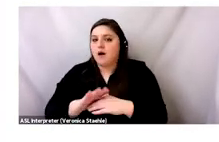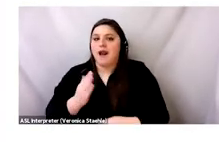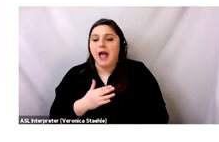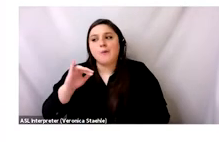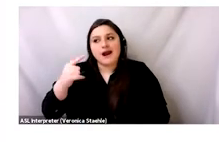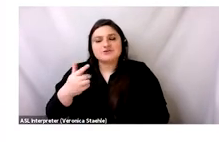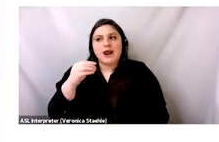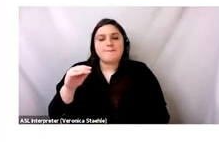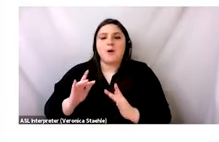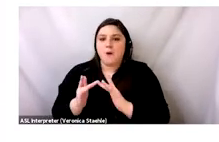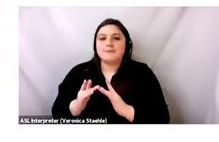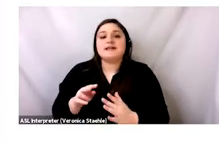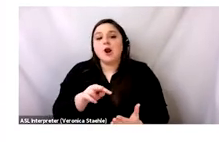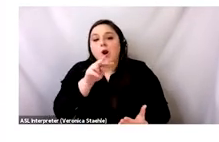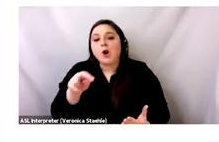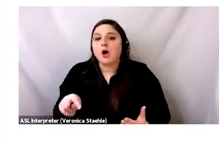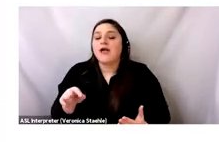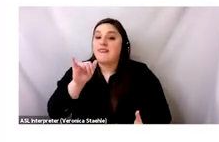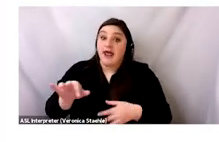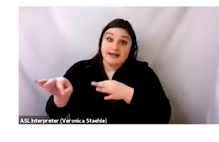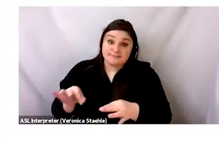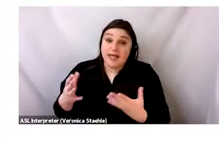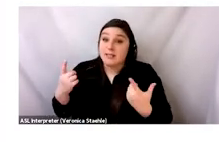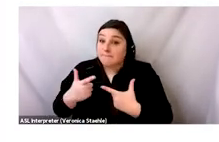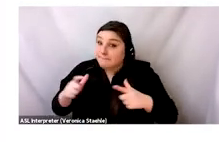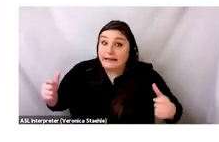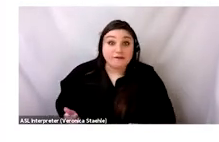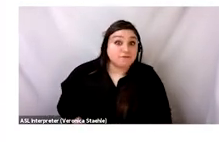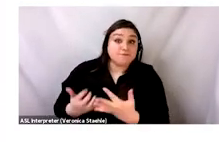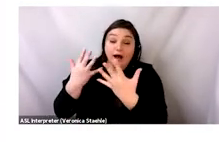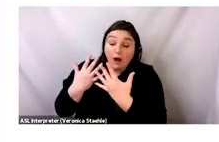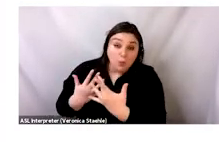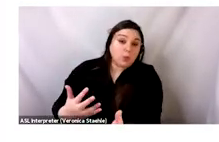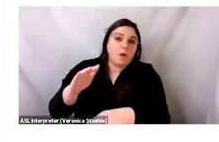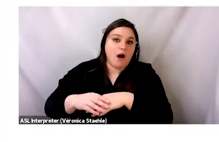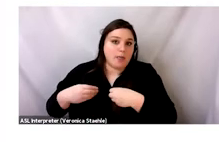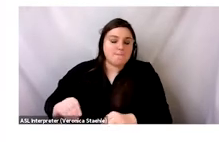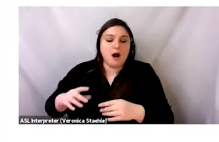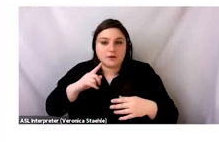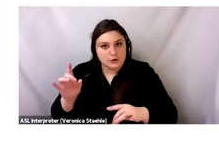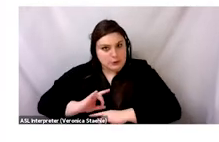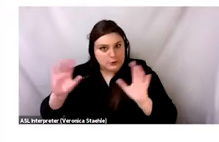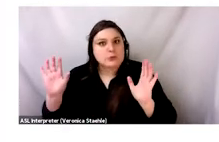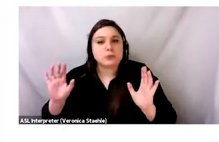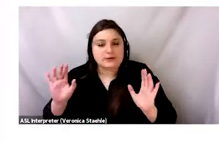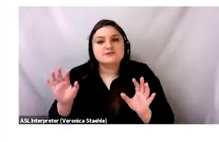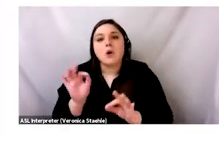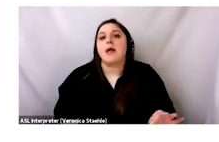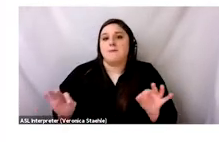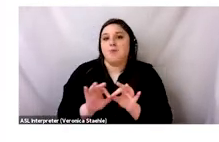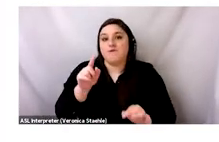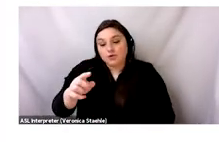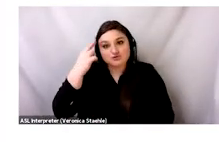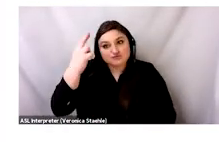a video on our Instagram and on our website that you can check out. So we'll interview with Solomon explaining this. But most importantly,